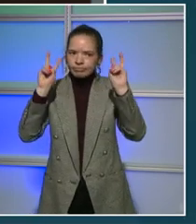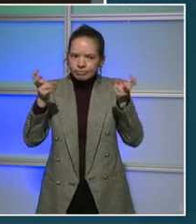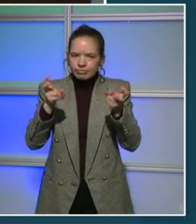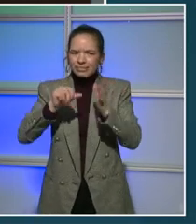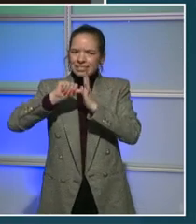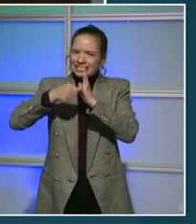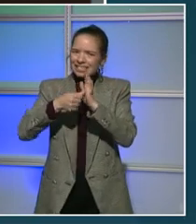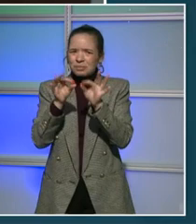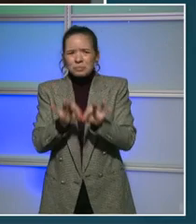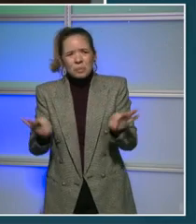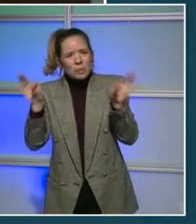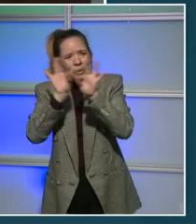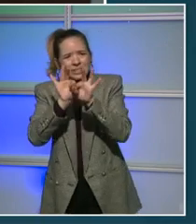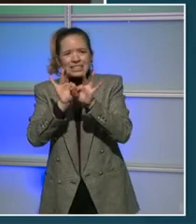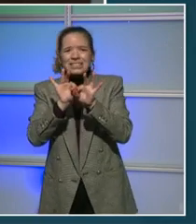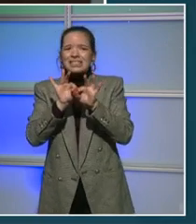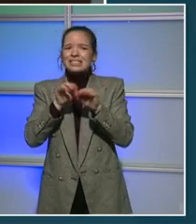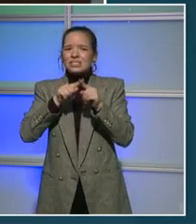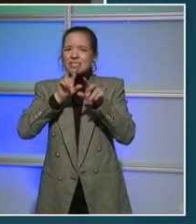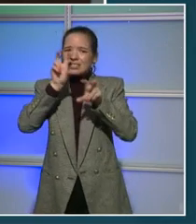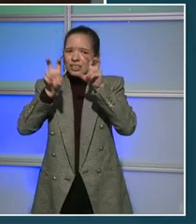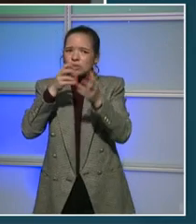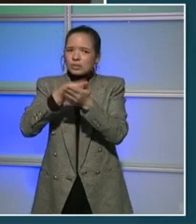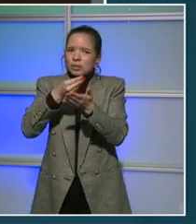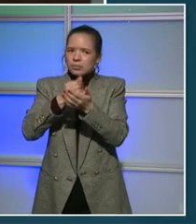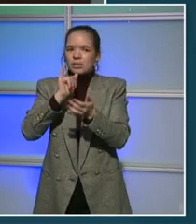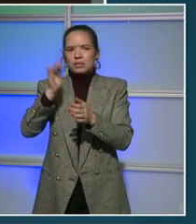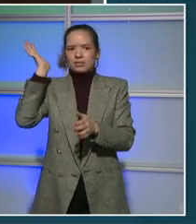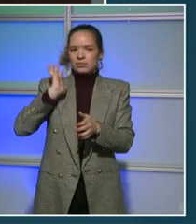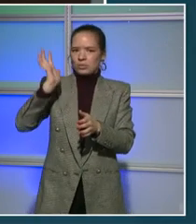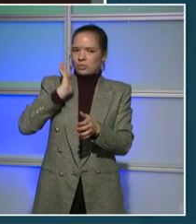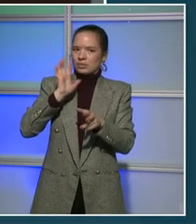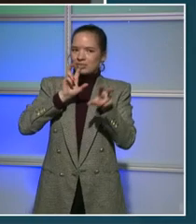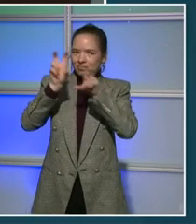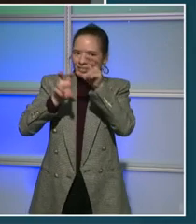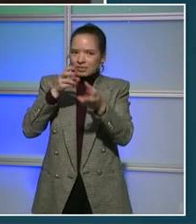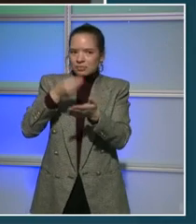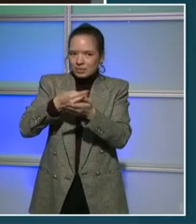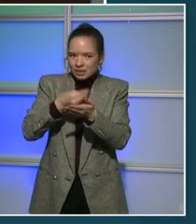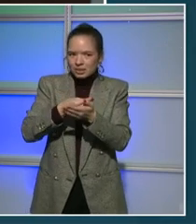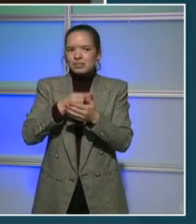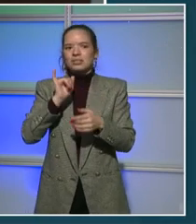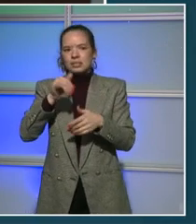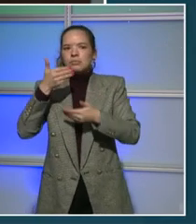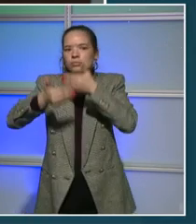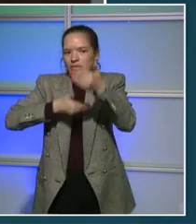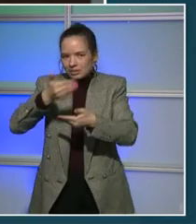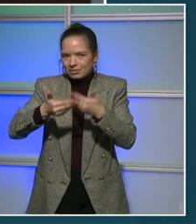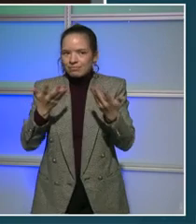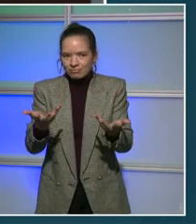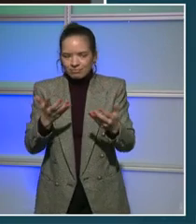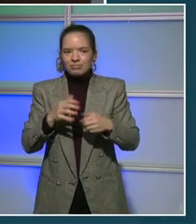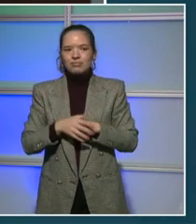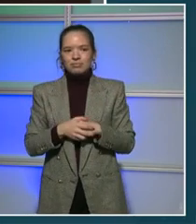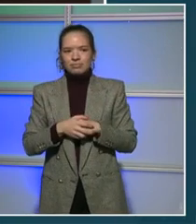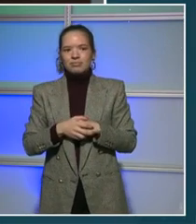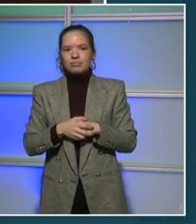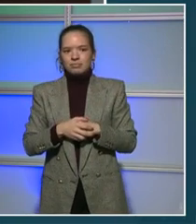investments in their health and well-being. The health of our residents incorporates issues of housing,